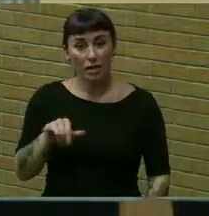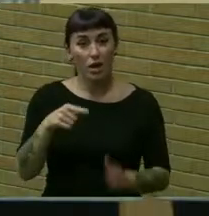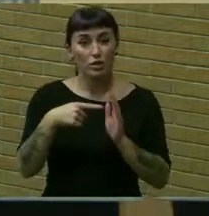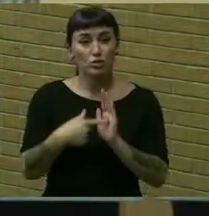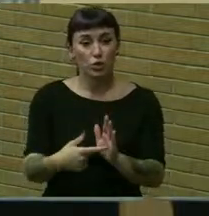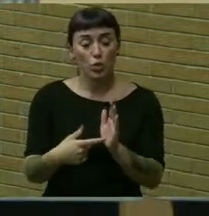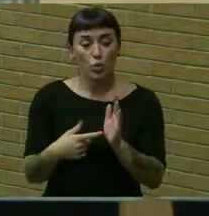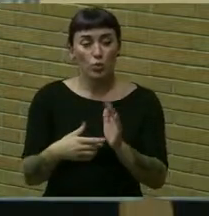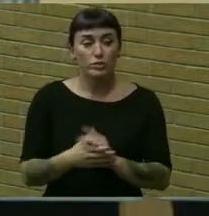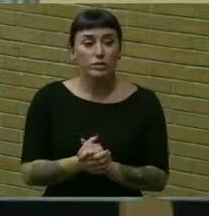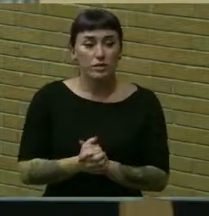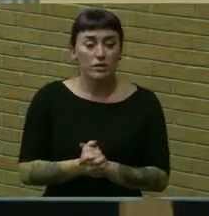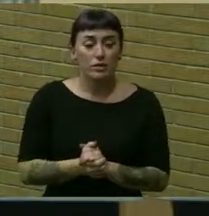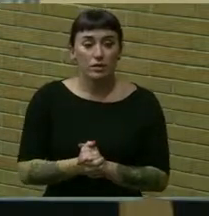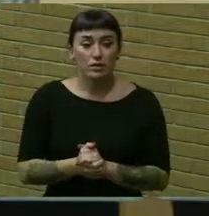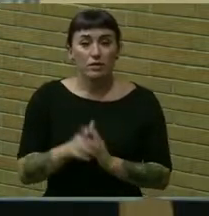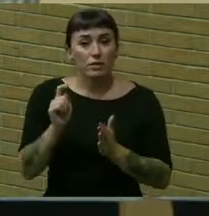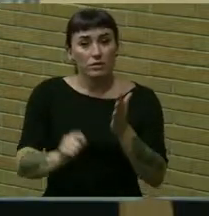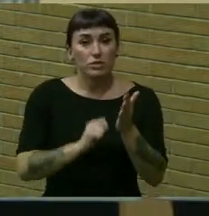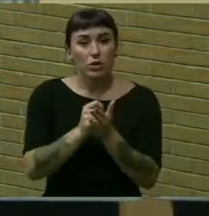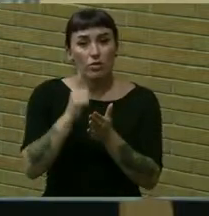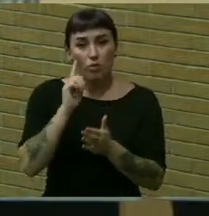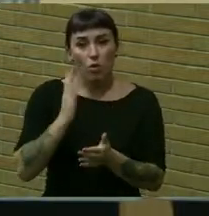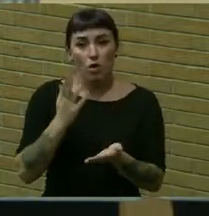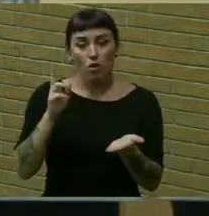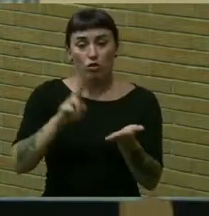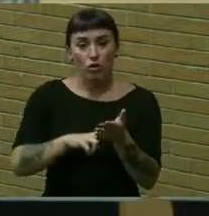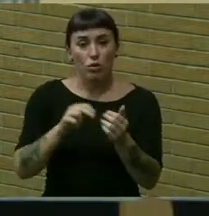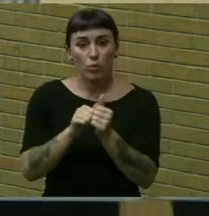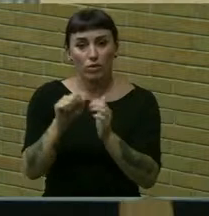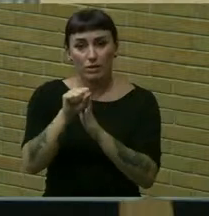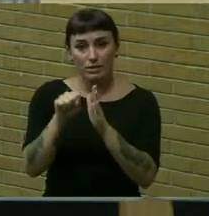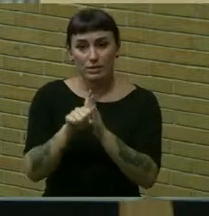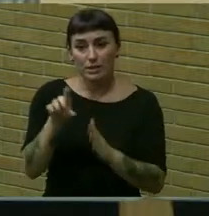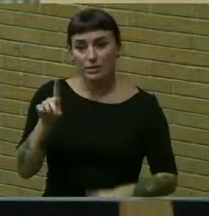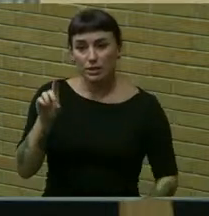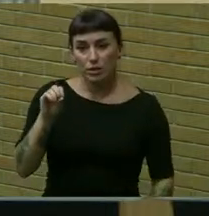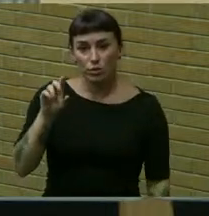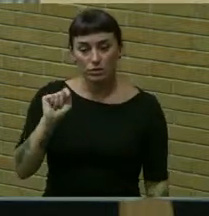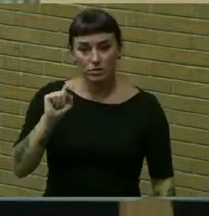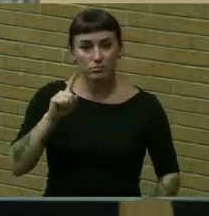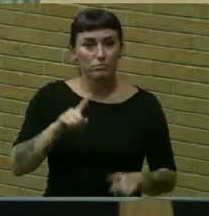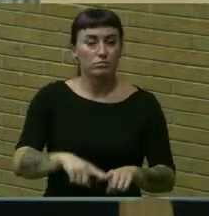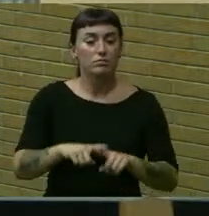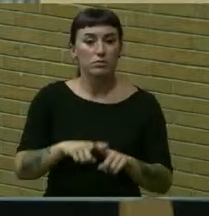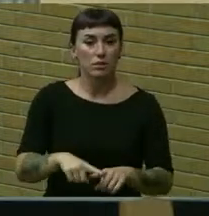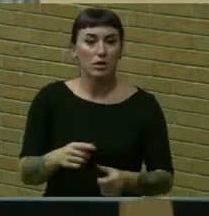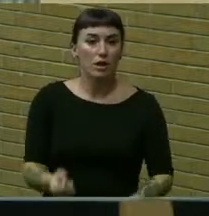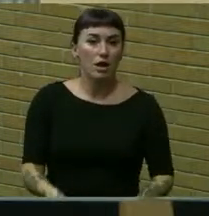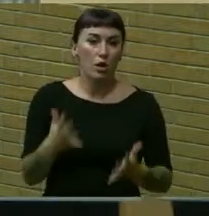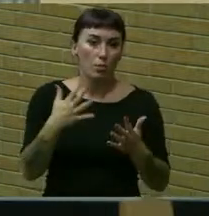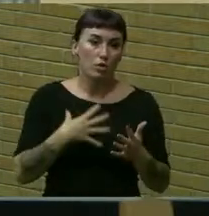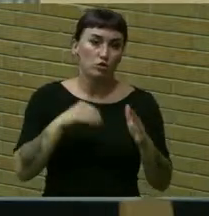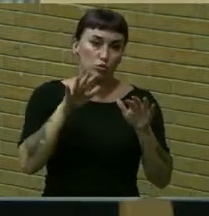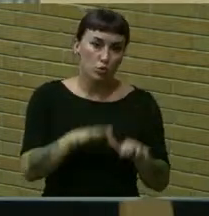uh the terms of our contract with the state d.o.t that depending on amounts of snow and costs and a number of